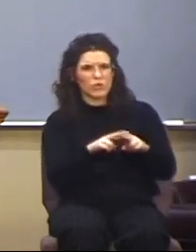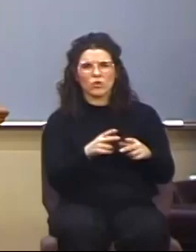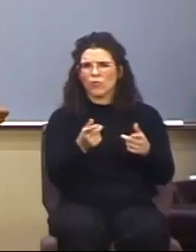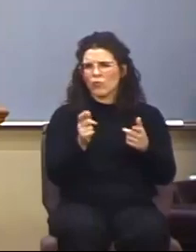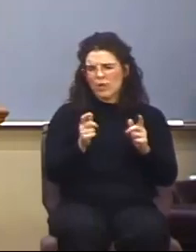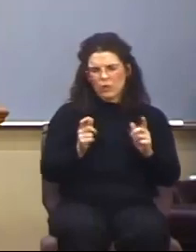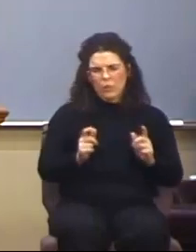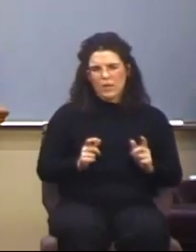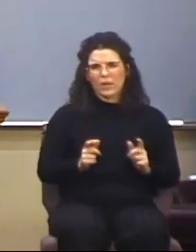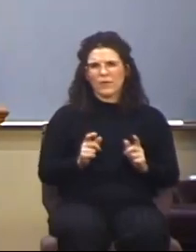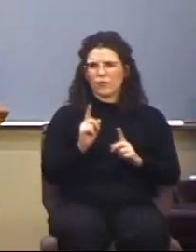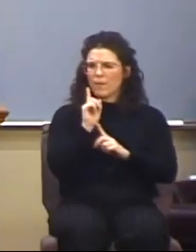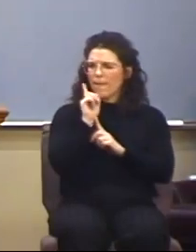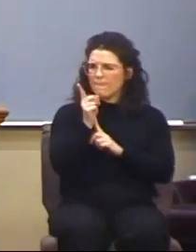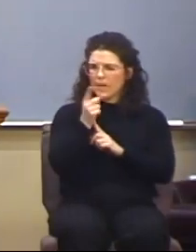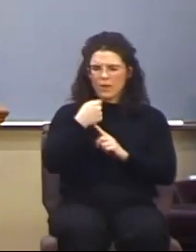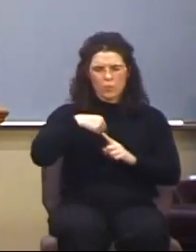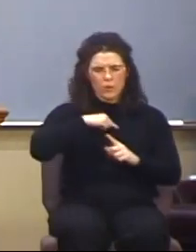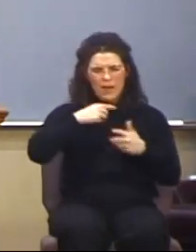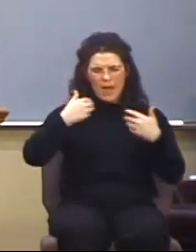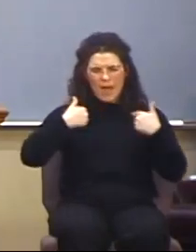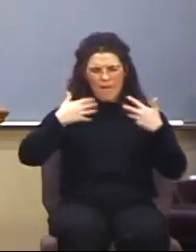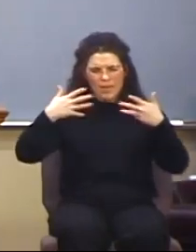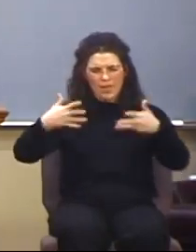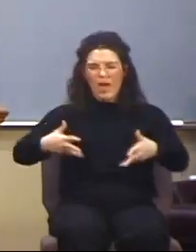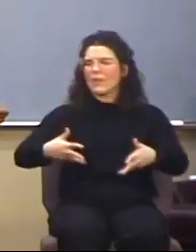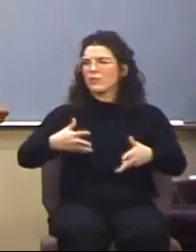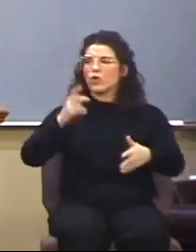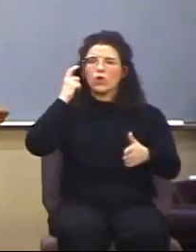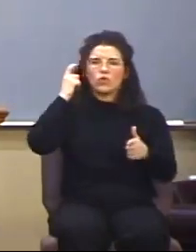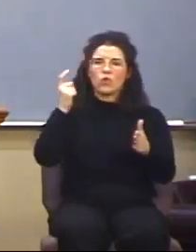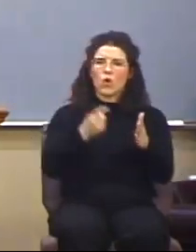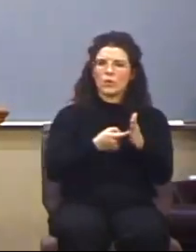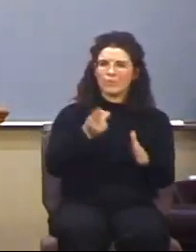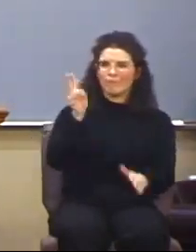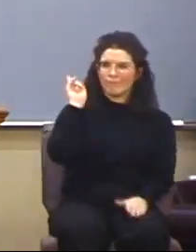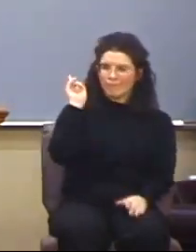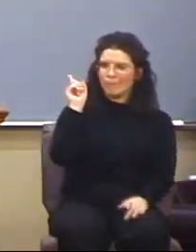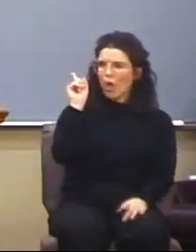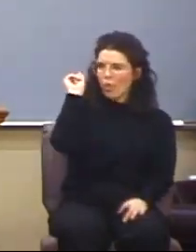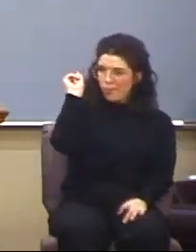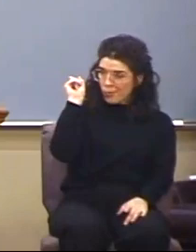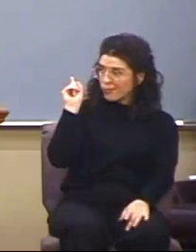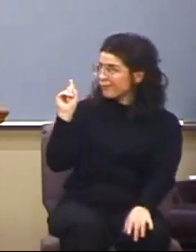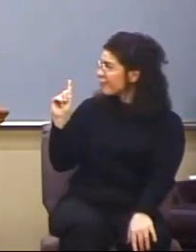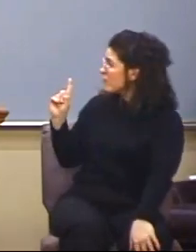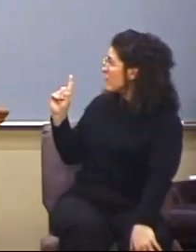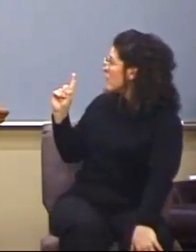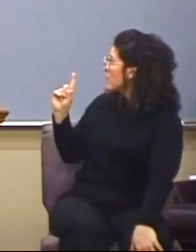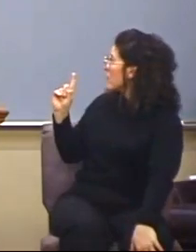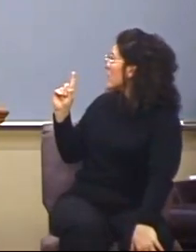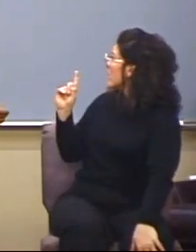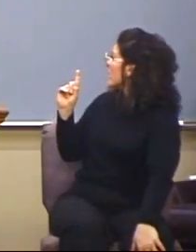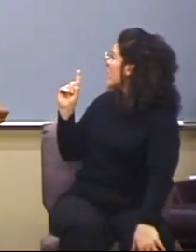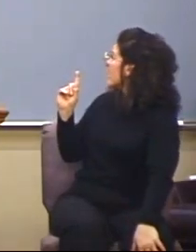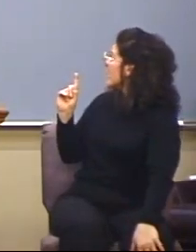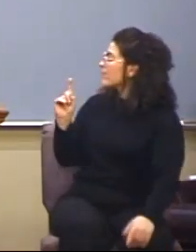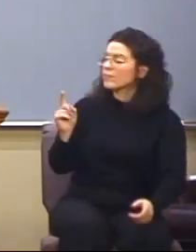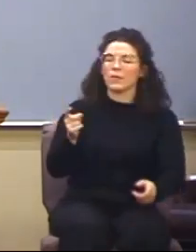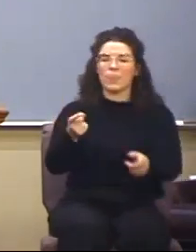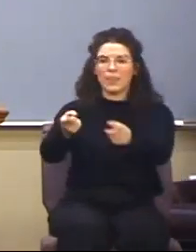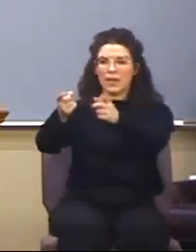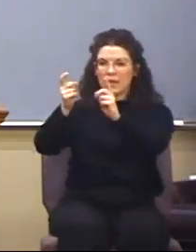quickly, for the minute we have, notice we have the gifts of God the Holy Spirit,